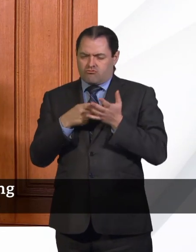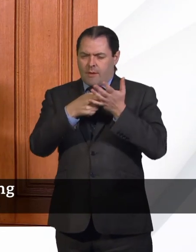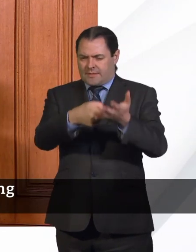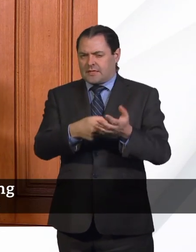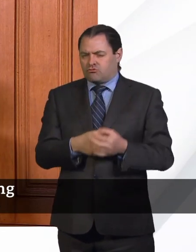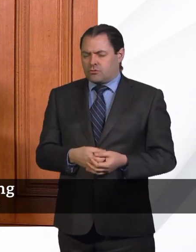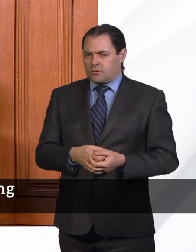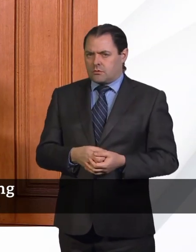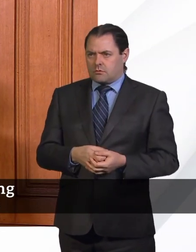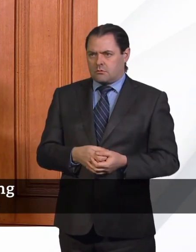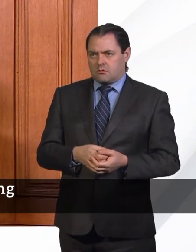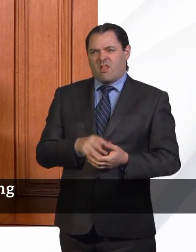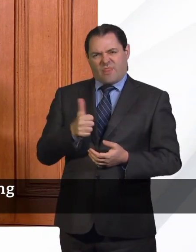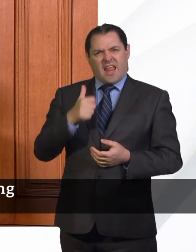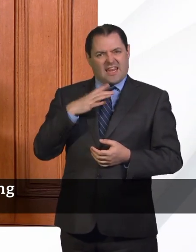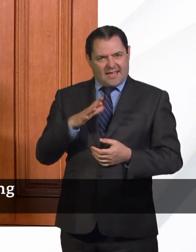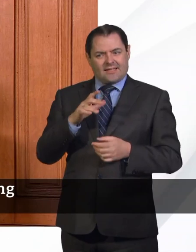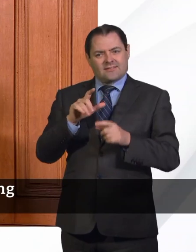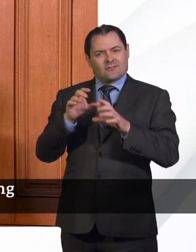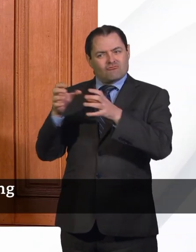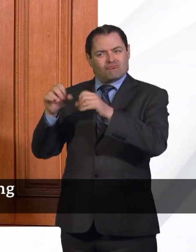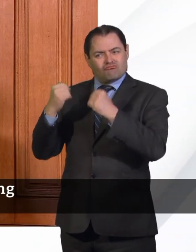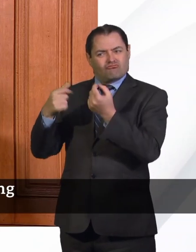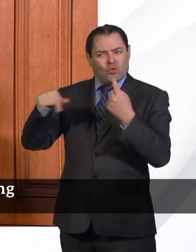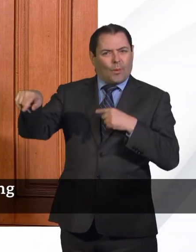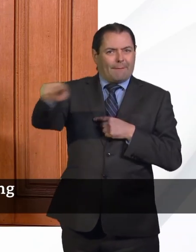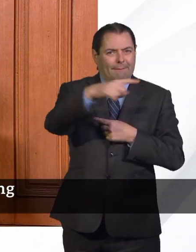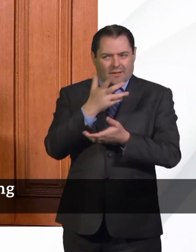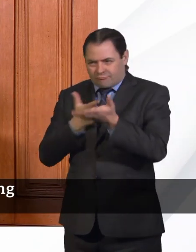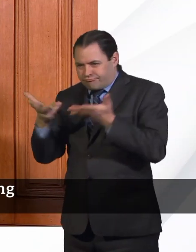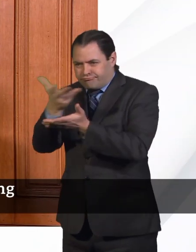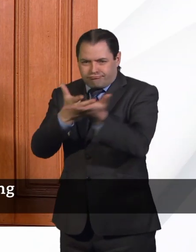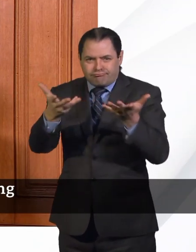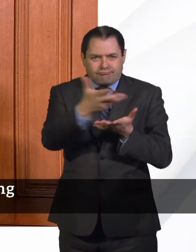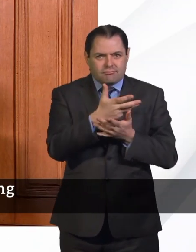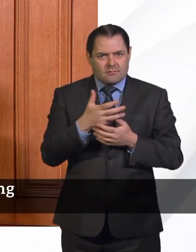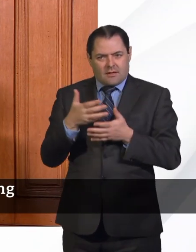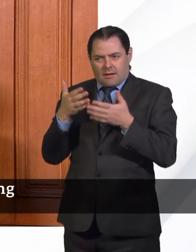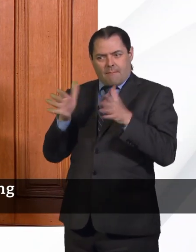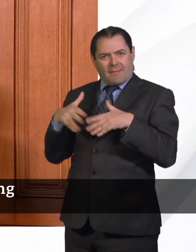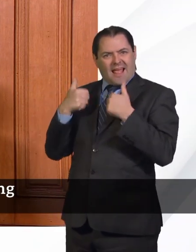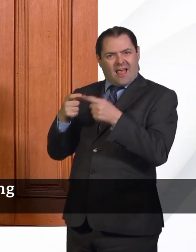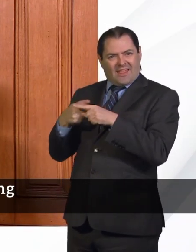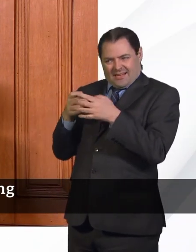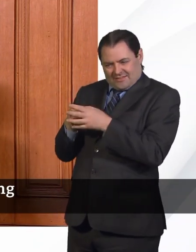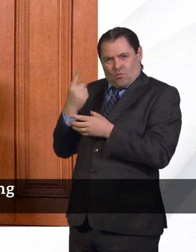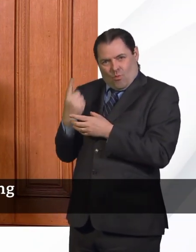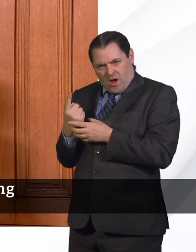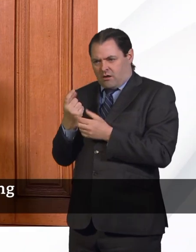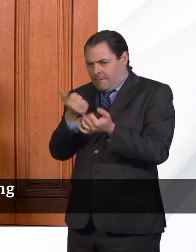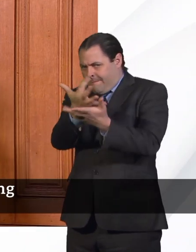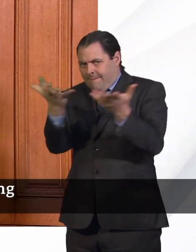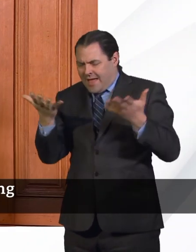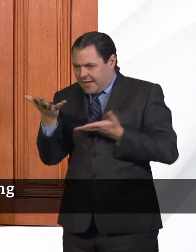recommendations are widely discussed with a lot of other groups, not just from Public Health England. But we think the data are going to be important for those